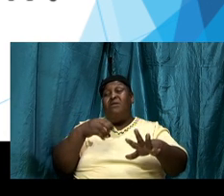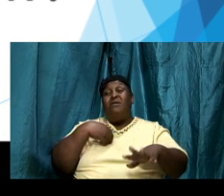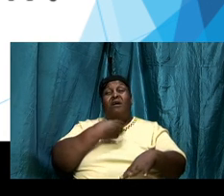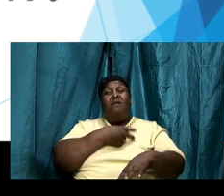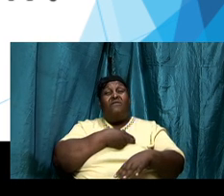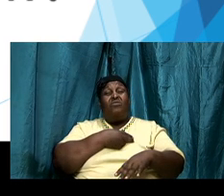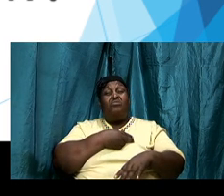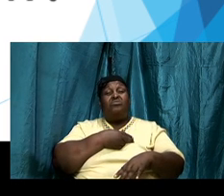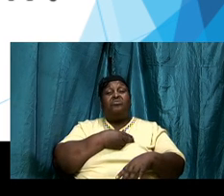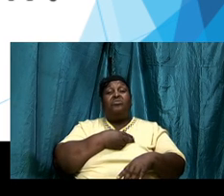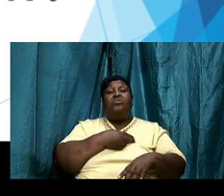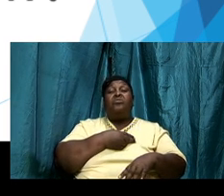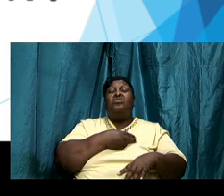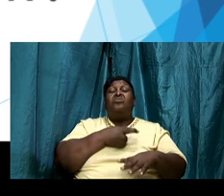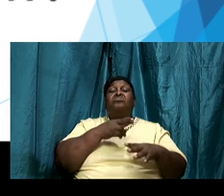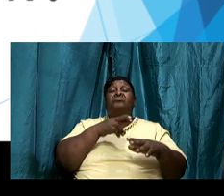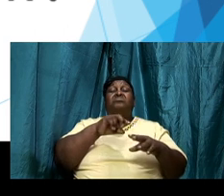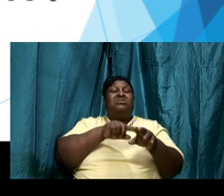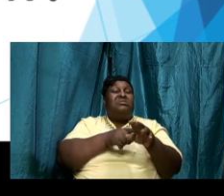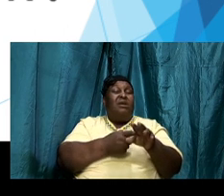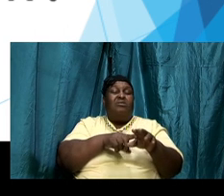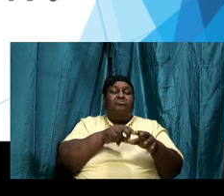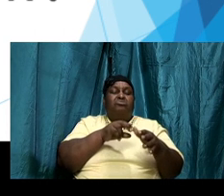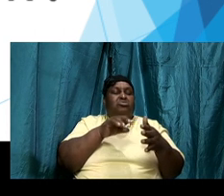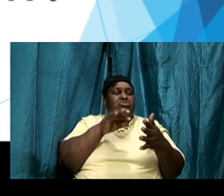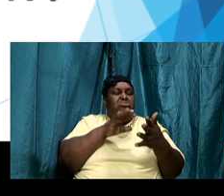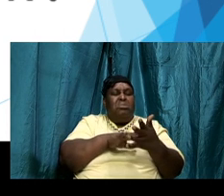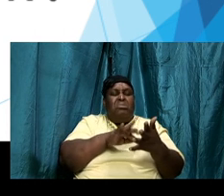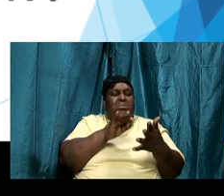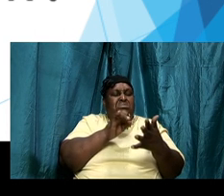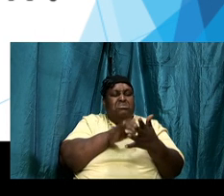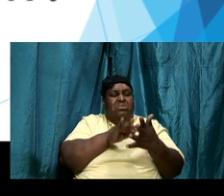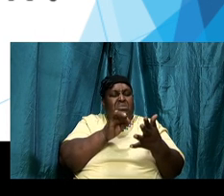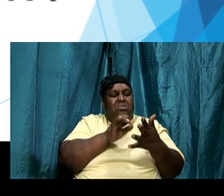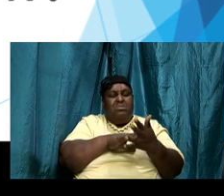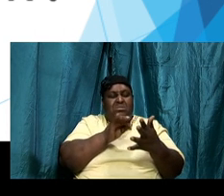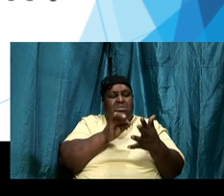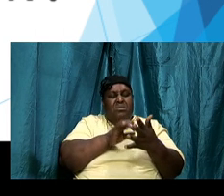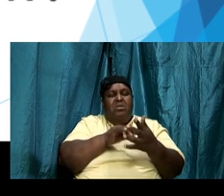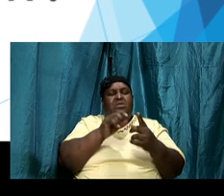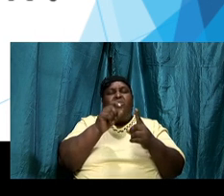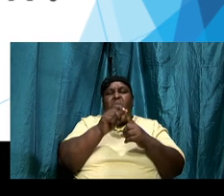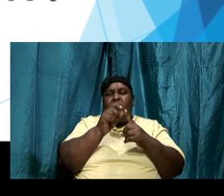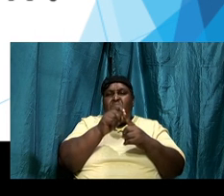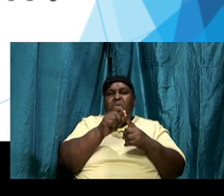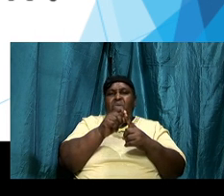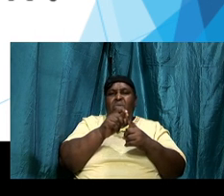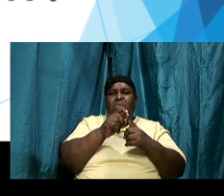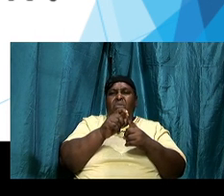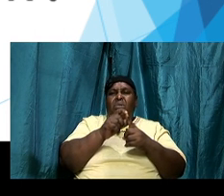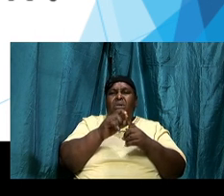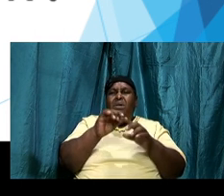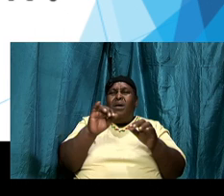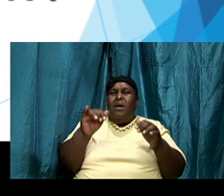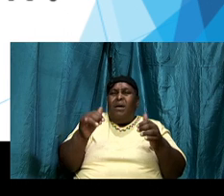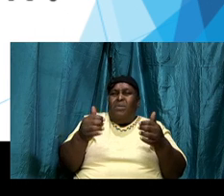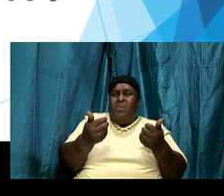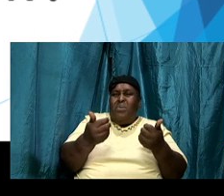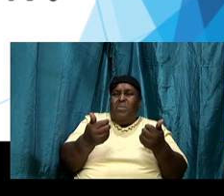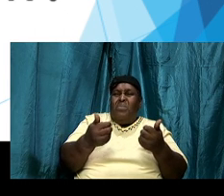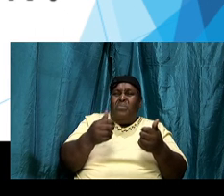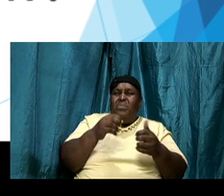get in the word and to read what happened in the book of Exodus and how God delivered Israel